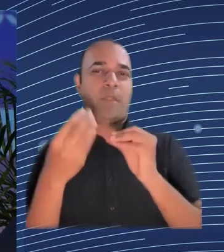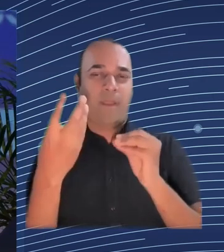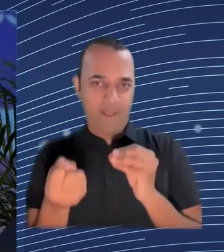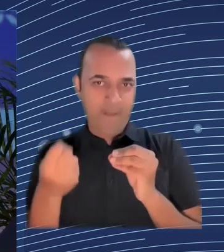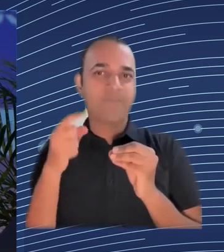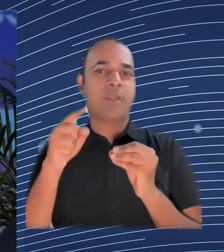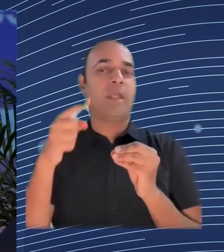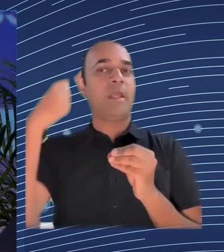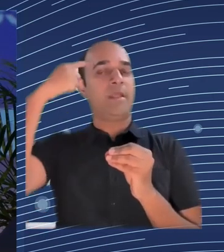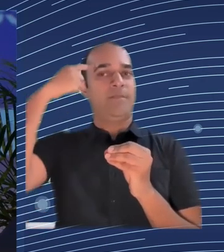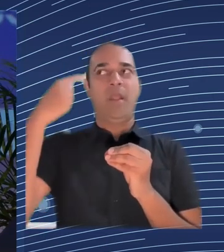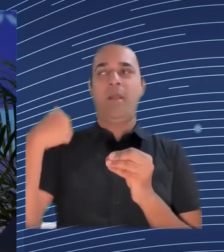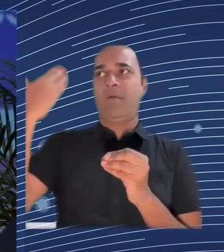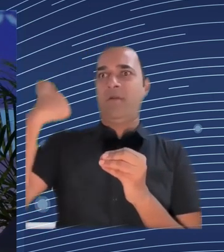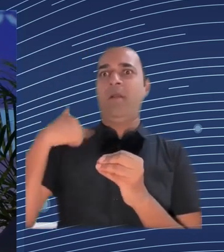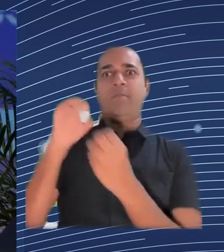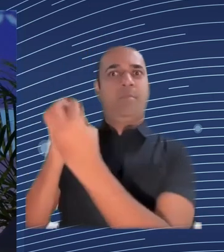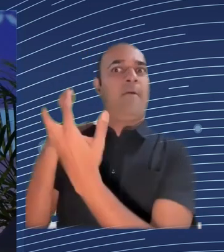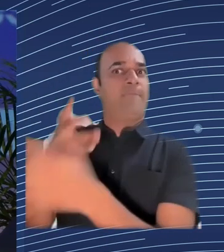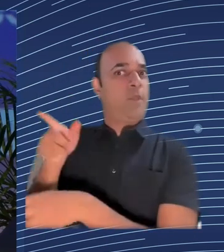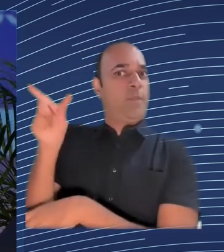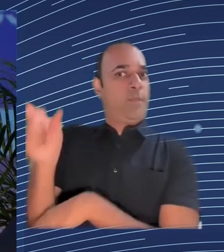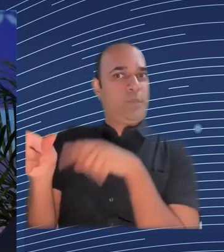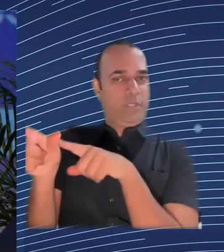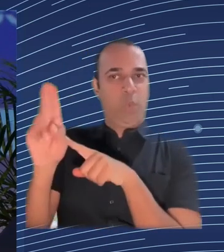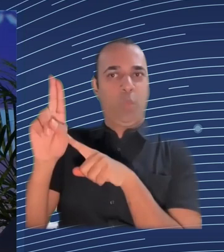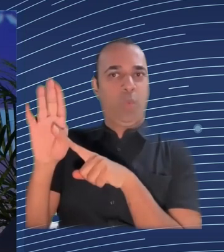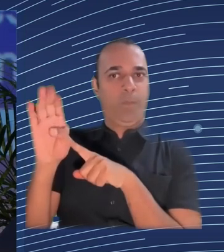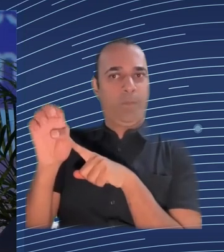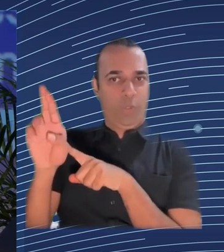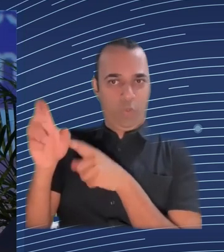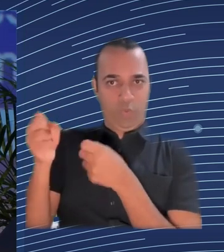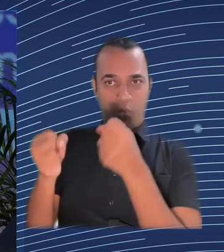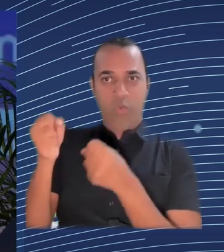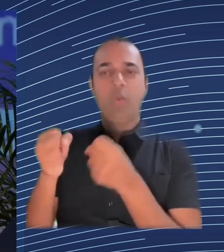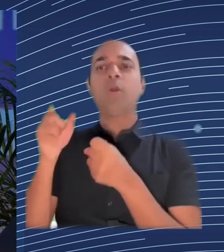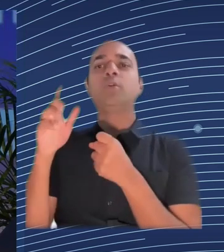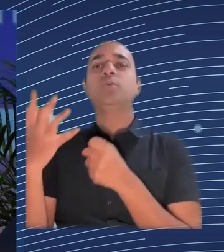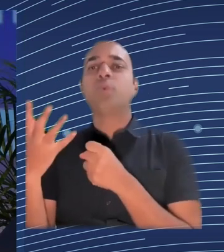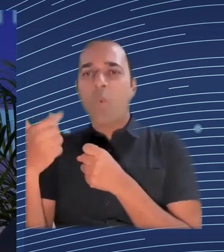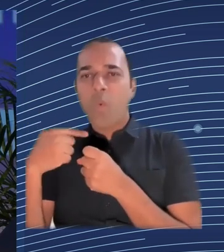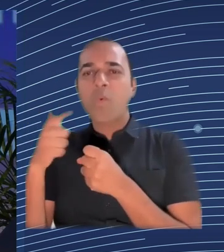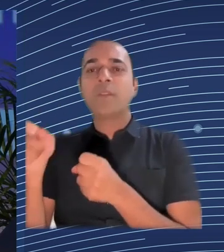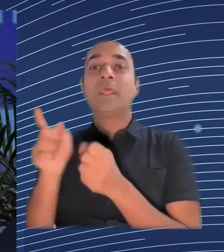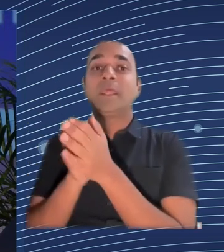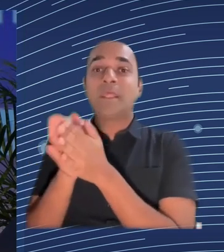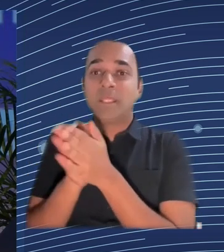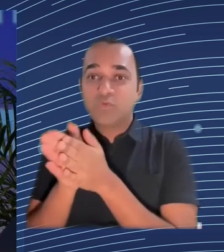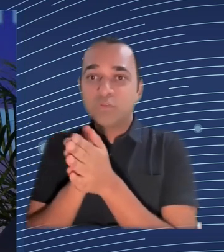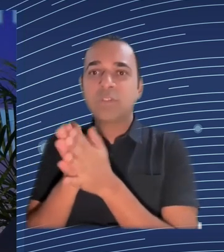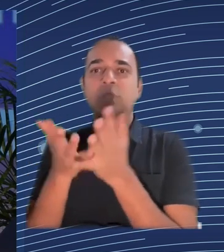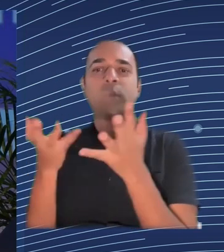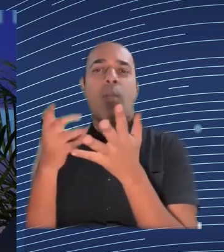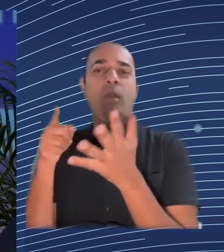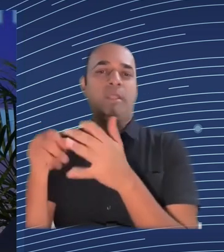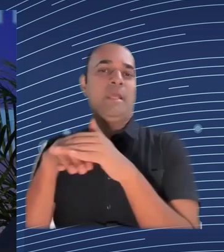driver could we have access to data so we understood where the demand was how to optimize our earnings and you know what they said to me said but